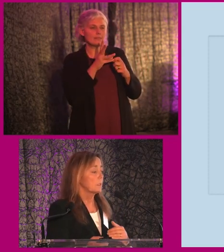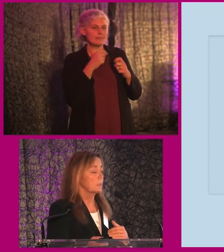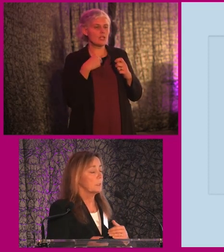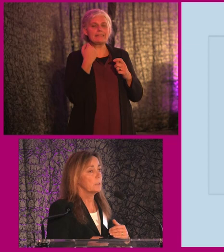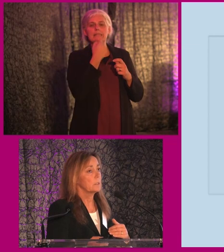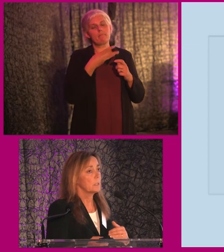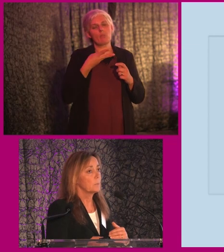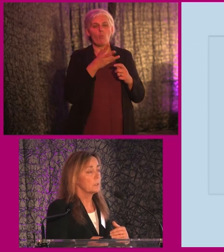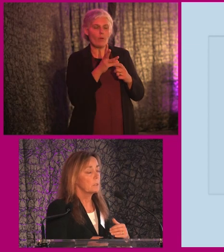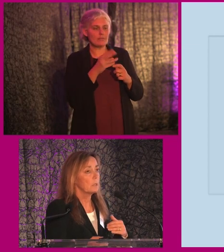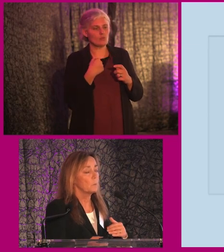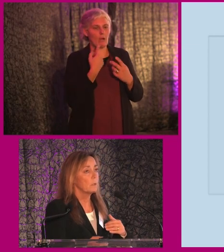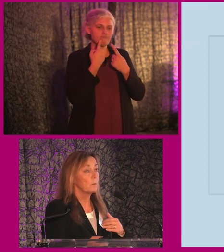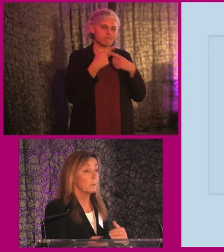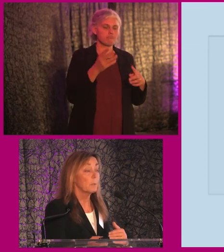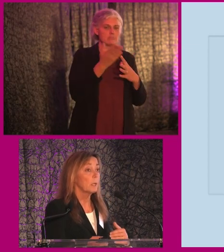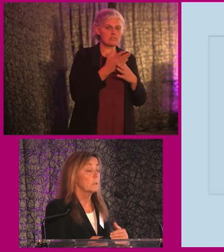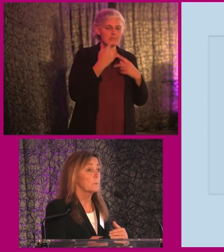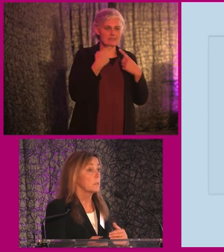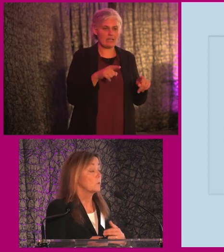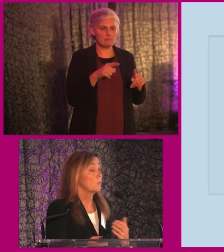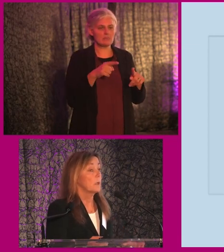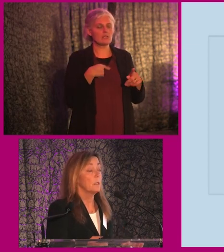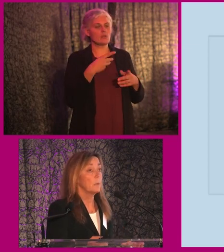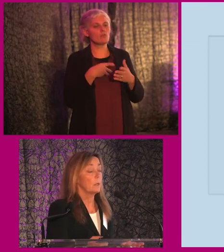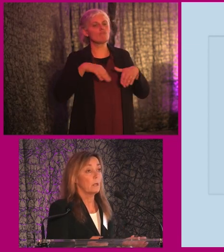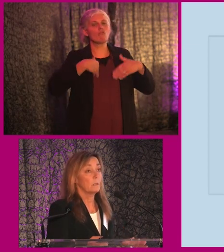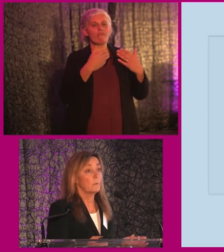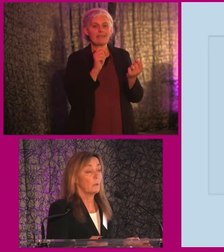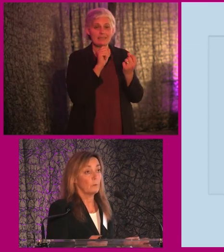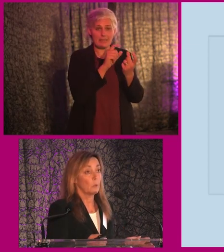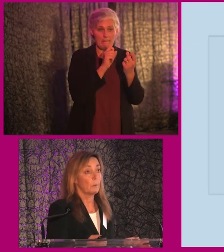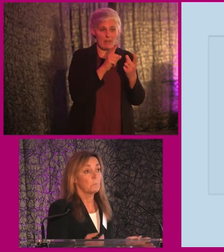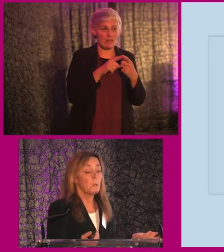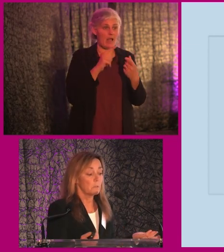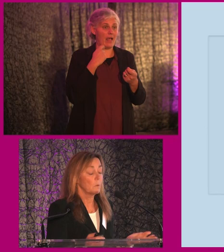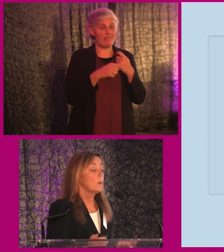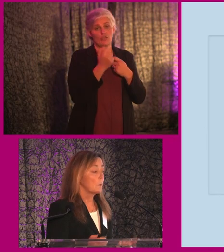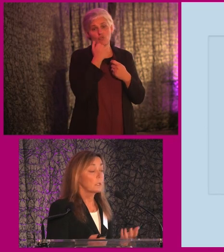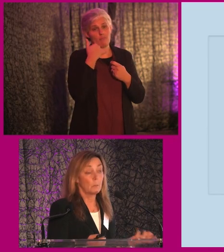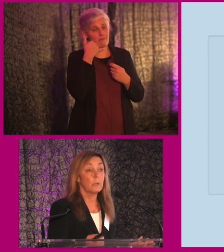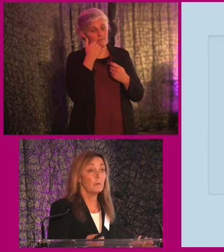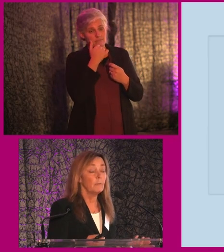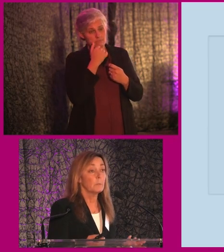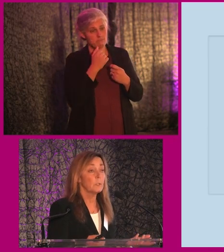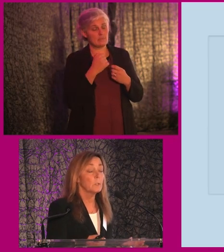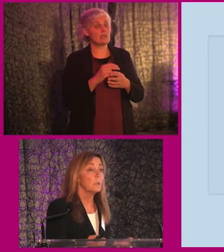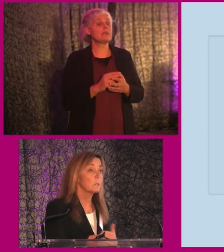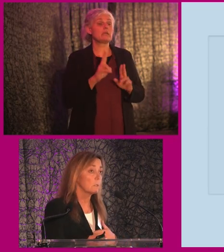of an accessibility statement with a feedback mechanism is just to provide email and phone number. So that can be enough, absolutely.